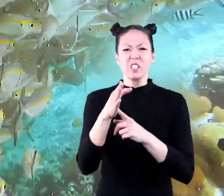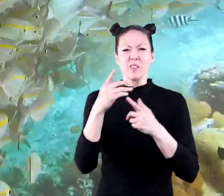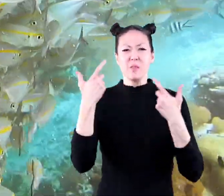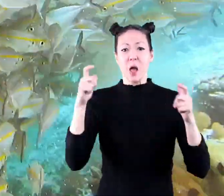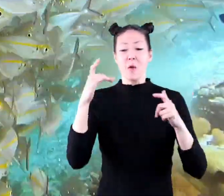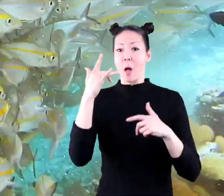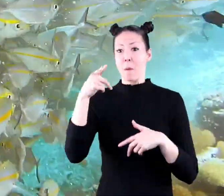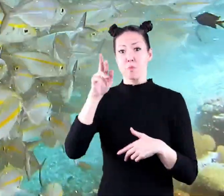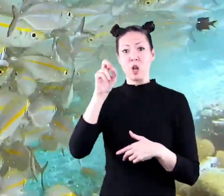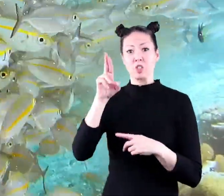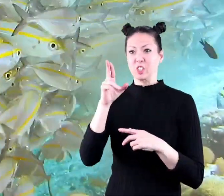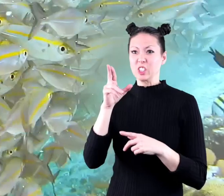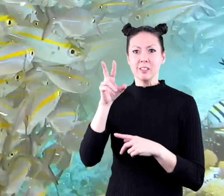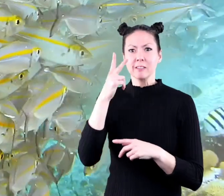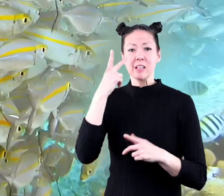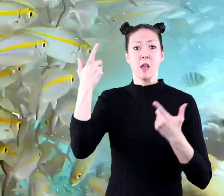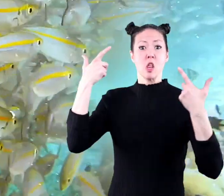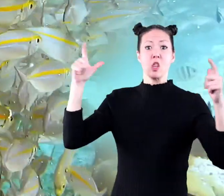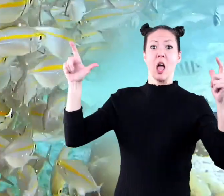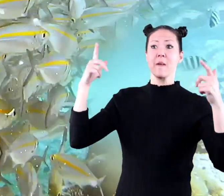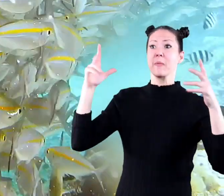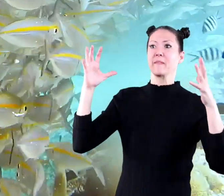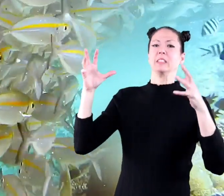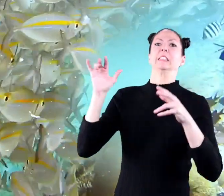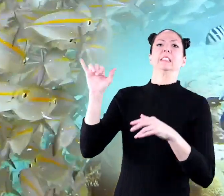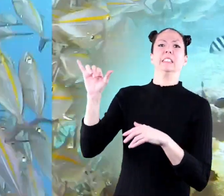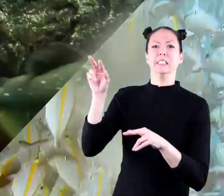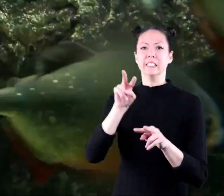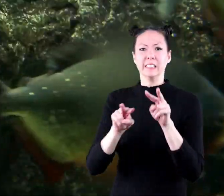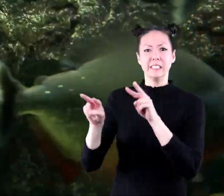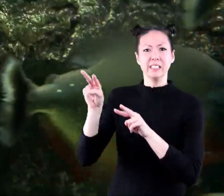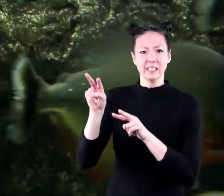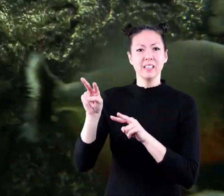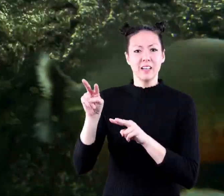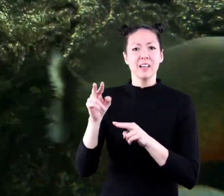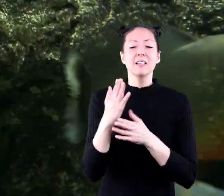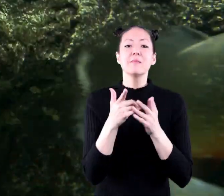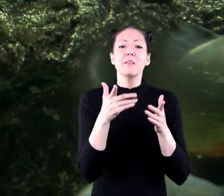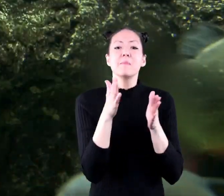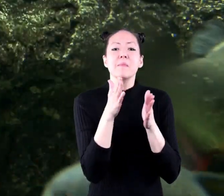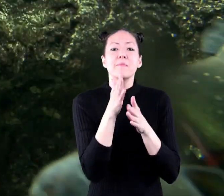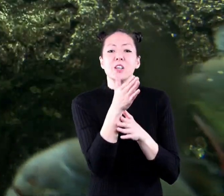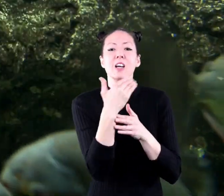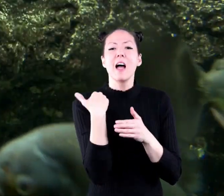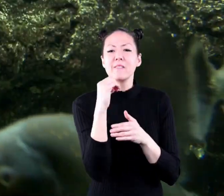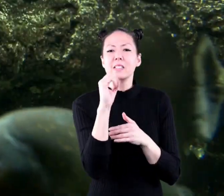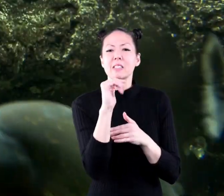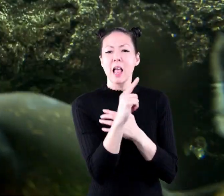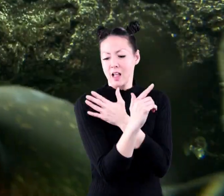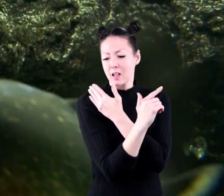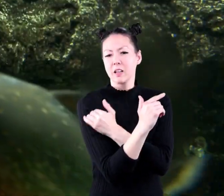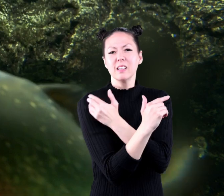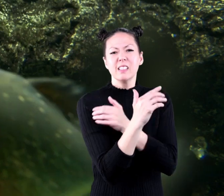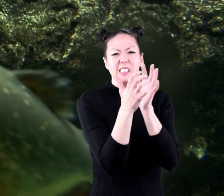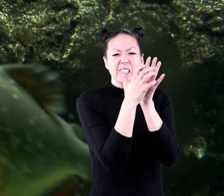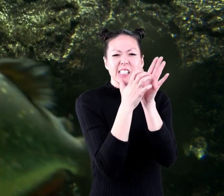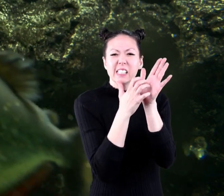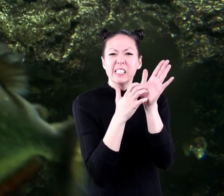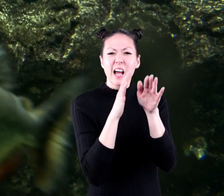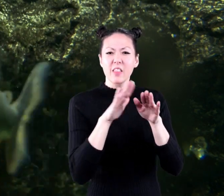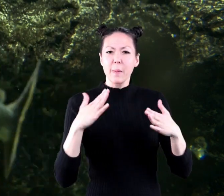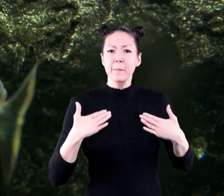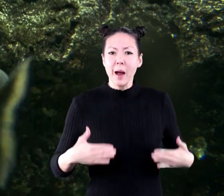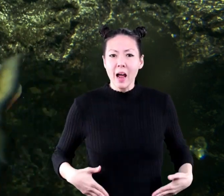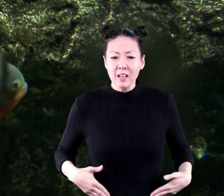sees one large fish instead of many little fish most fish also have scales covering the outside of their